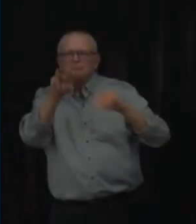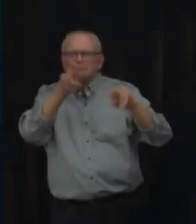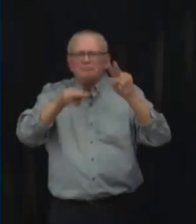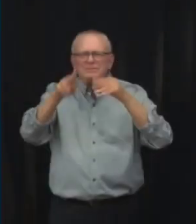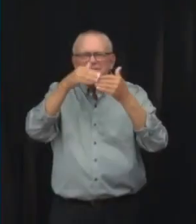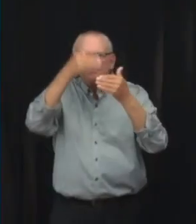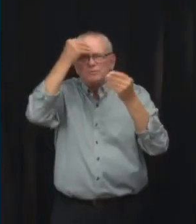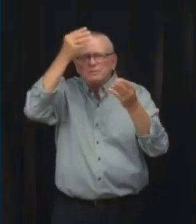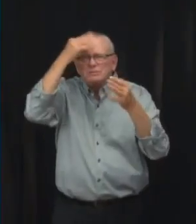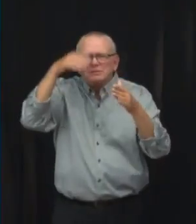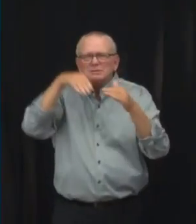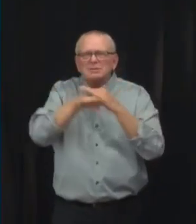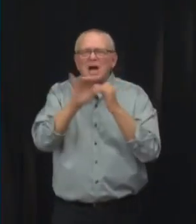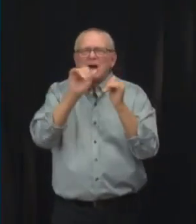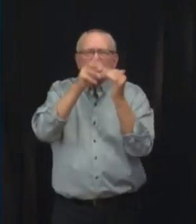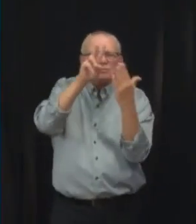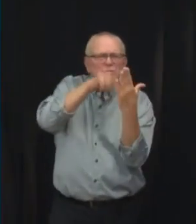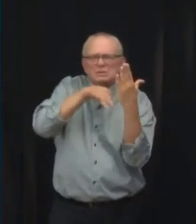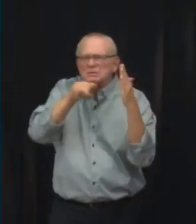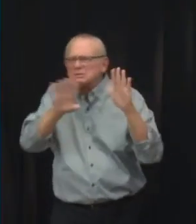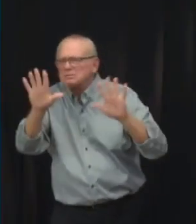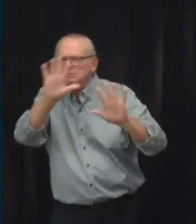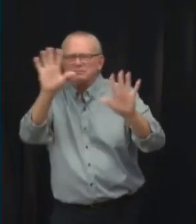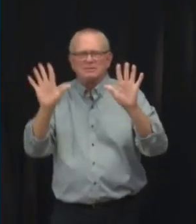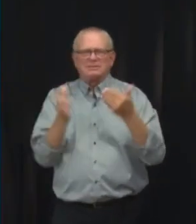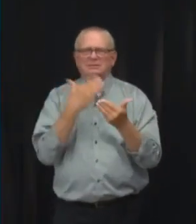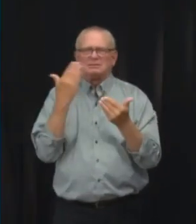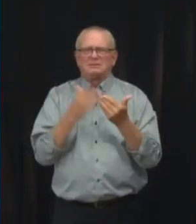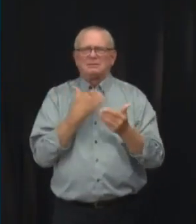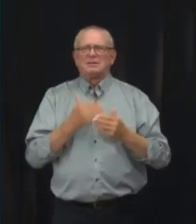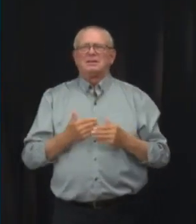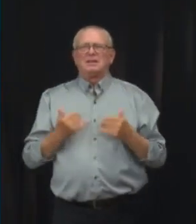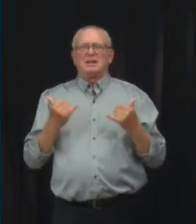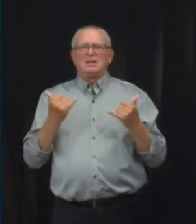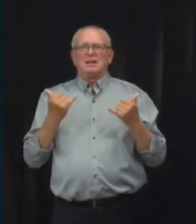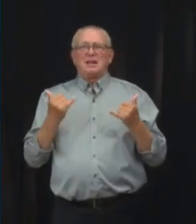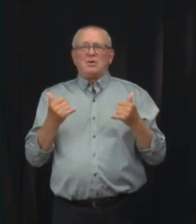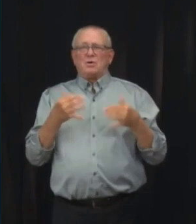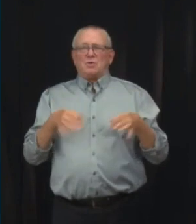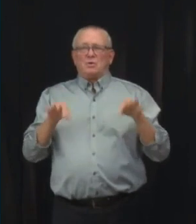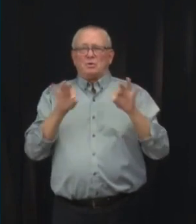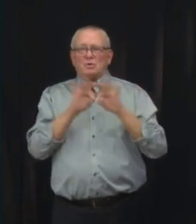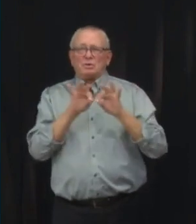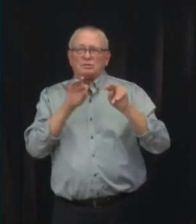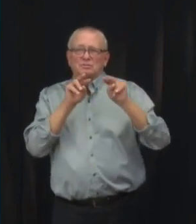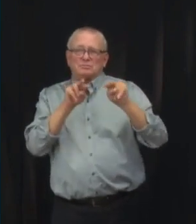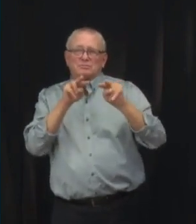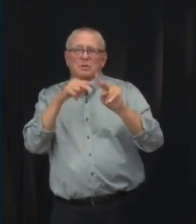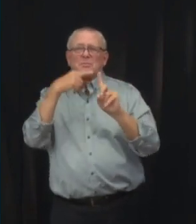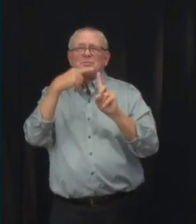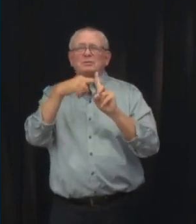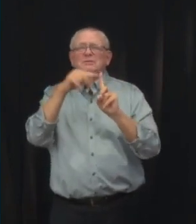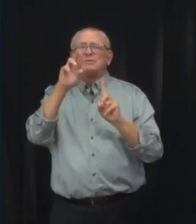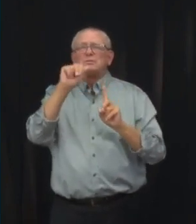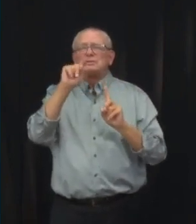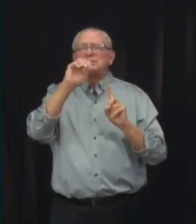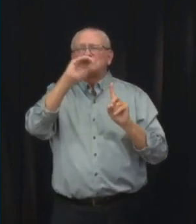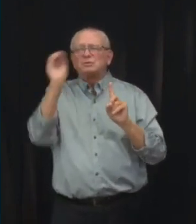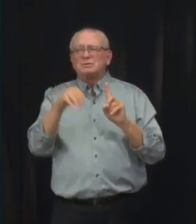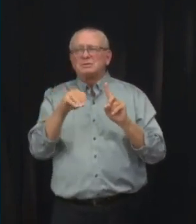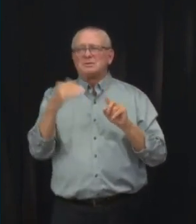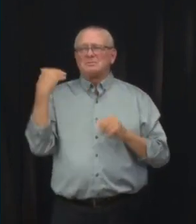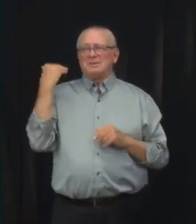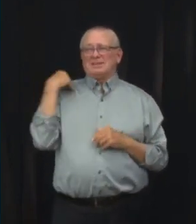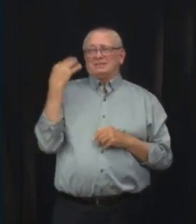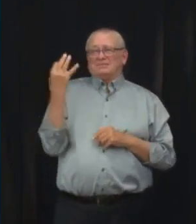The leading metric that is most useful at this time is our positivity rate. And between Friday and Monday, this ranged from 20